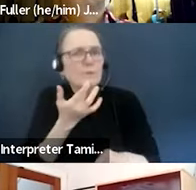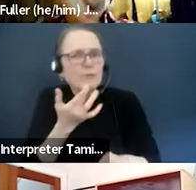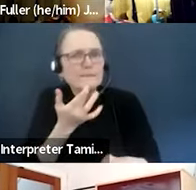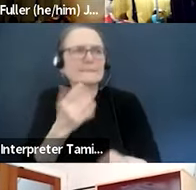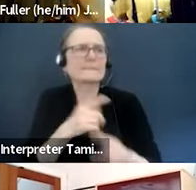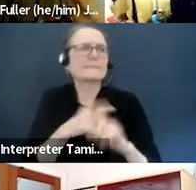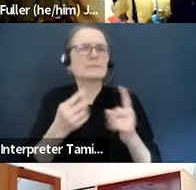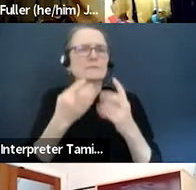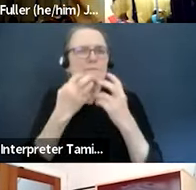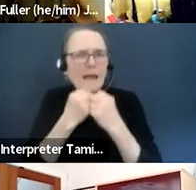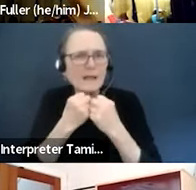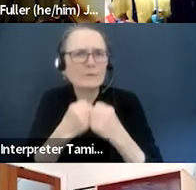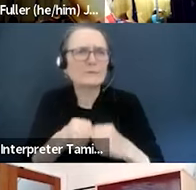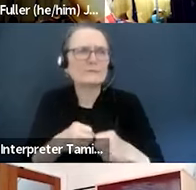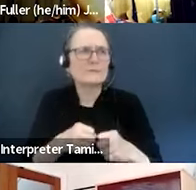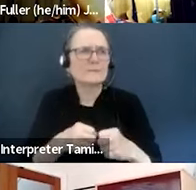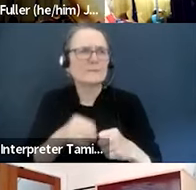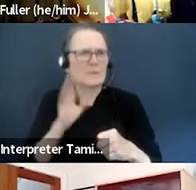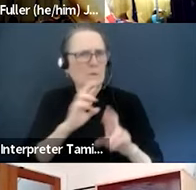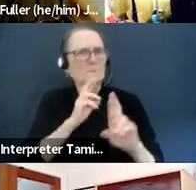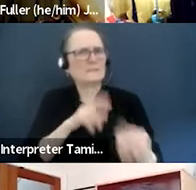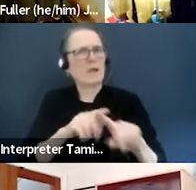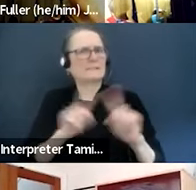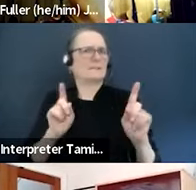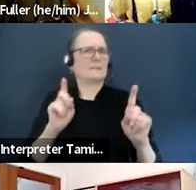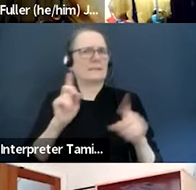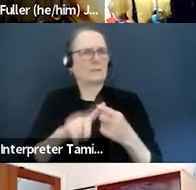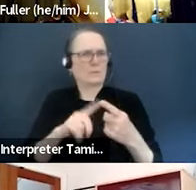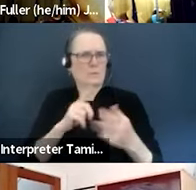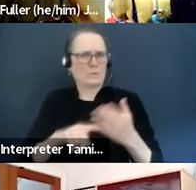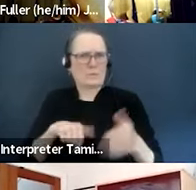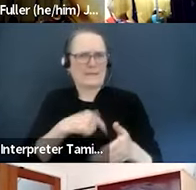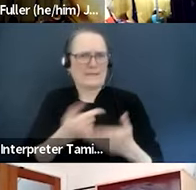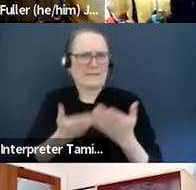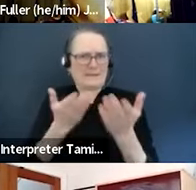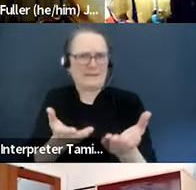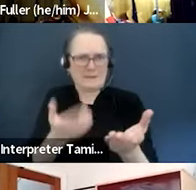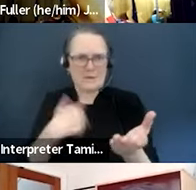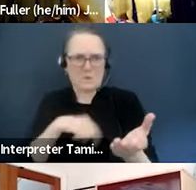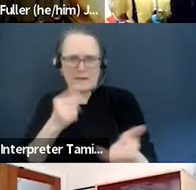be them where they are, energize them, engage them in that relevant work,